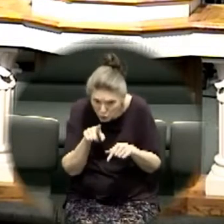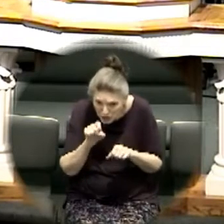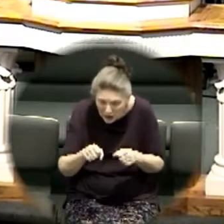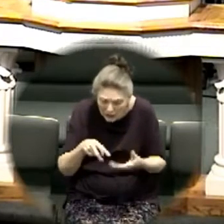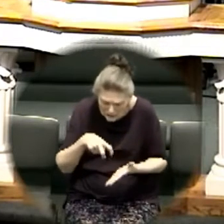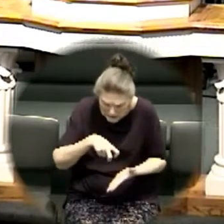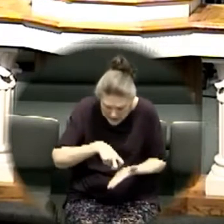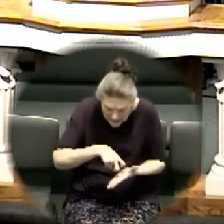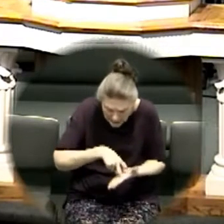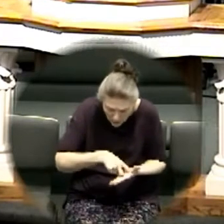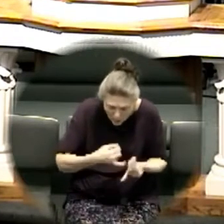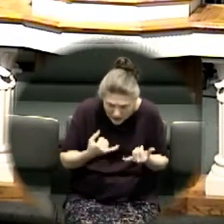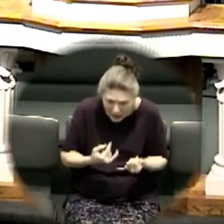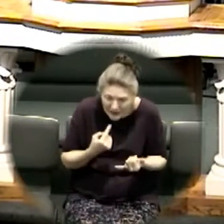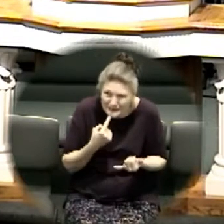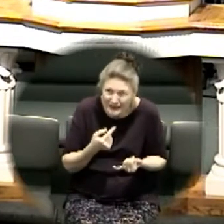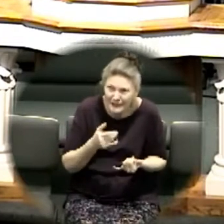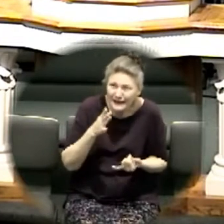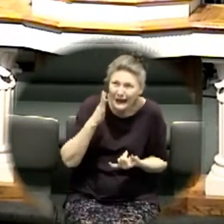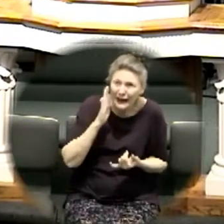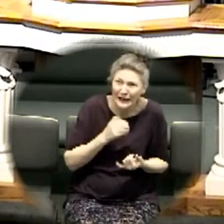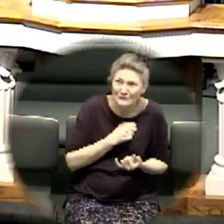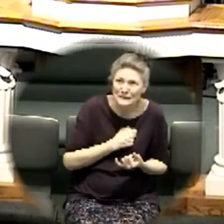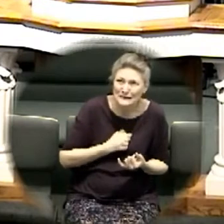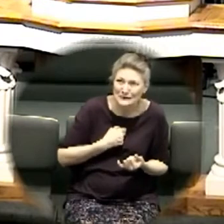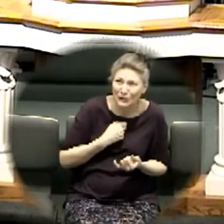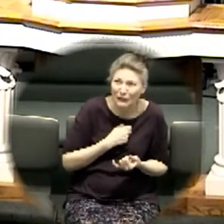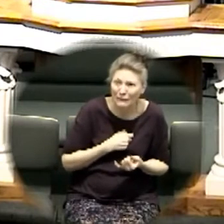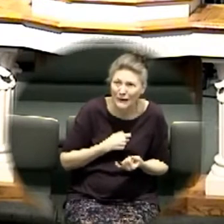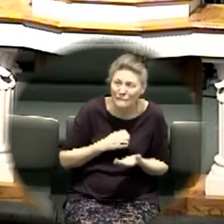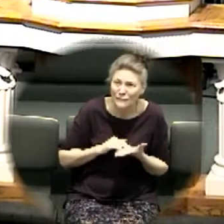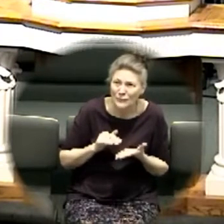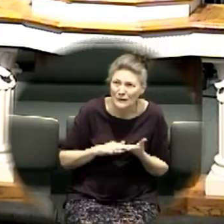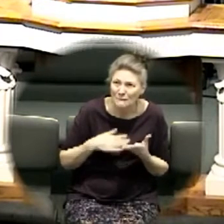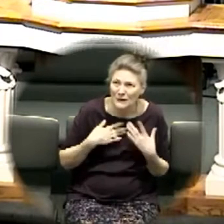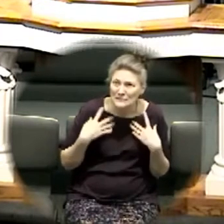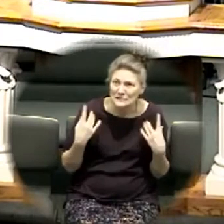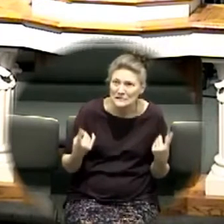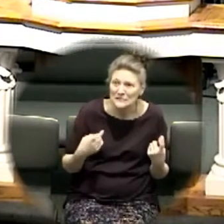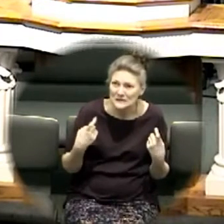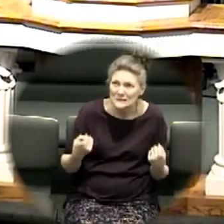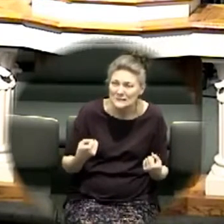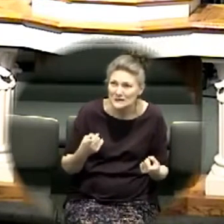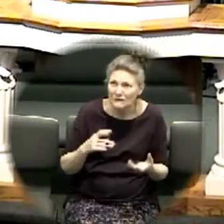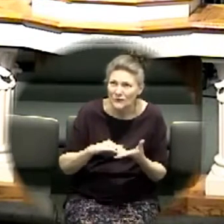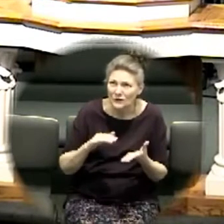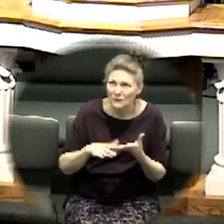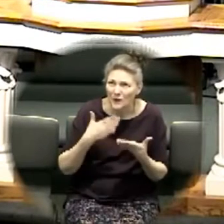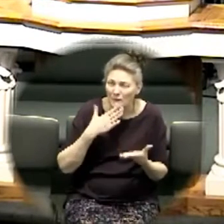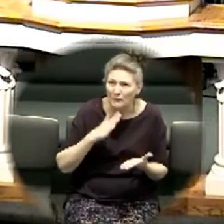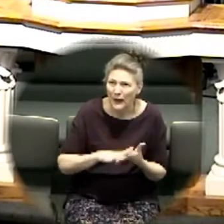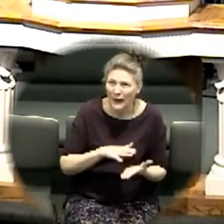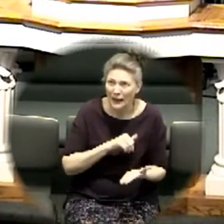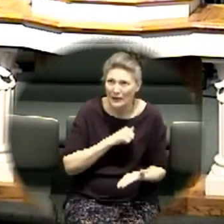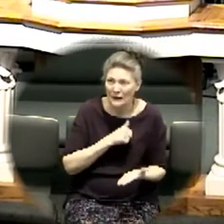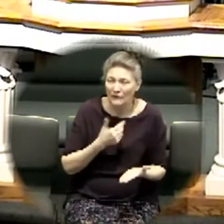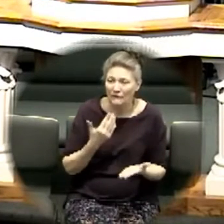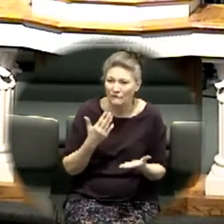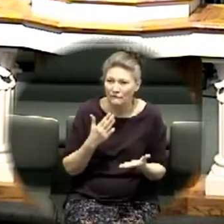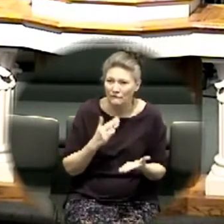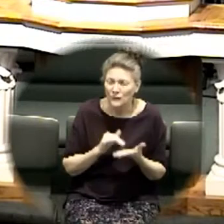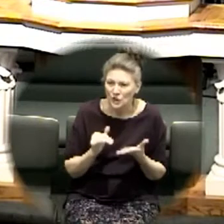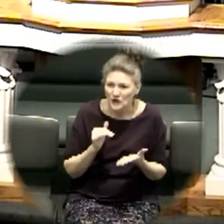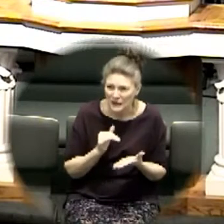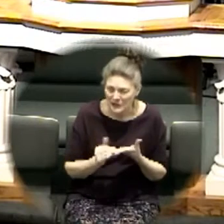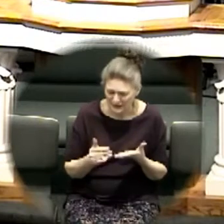and tell him you're sorry and you can receive the Holy Ghost just like somebody else did a few weeks ago live stream